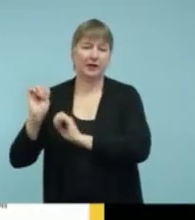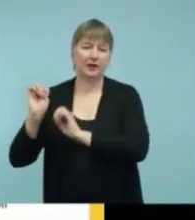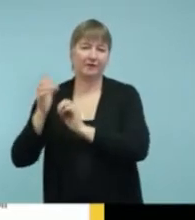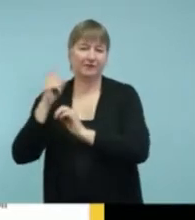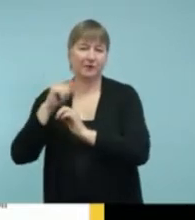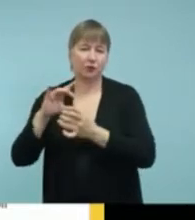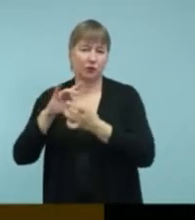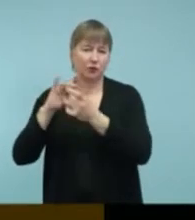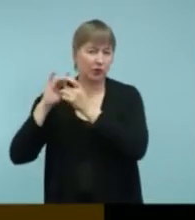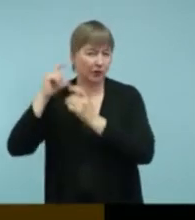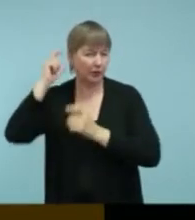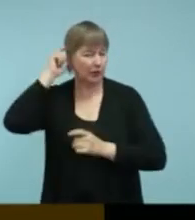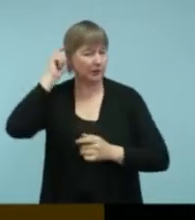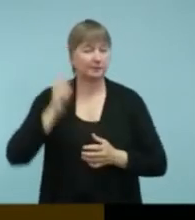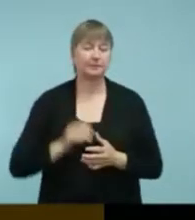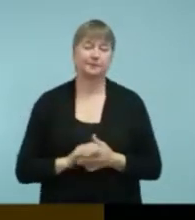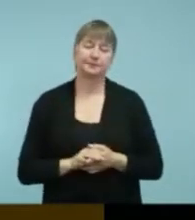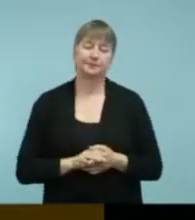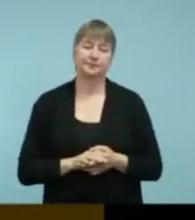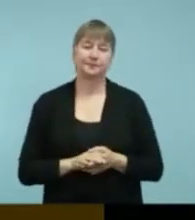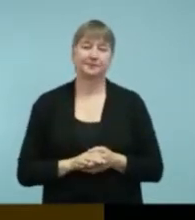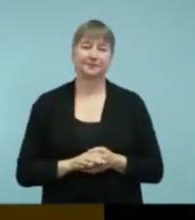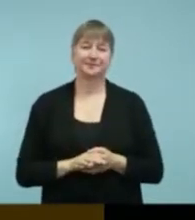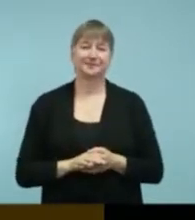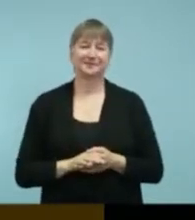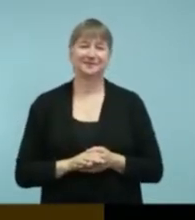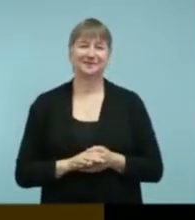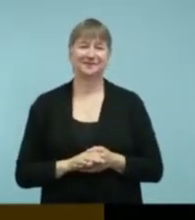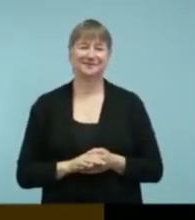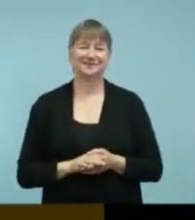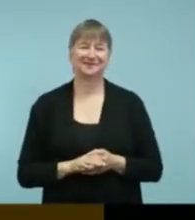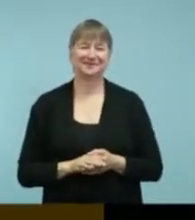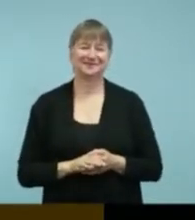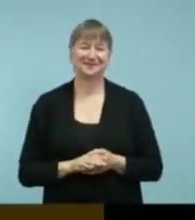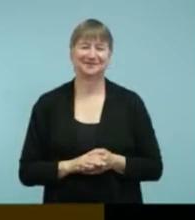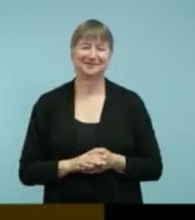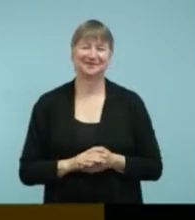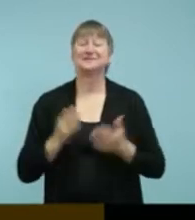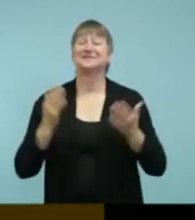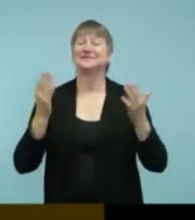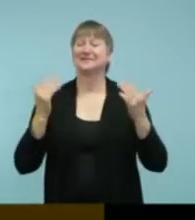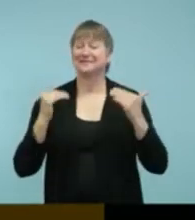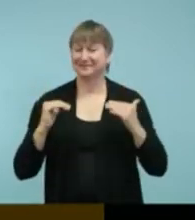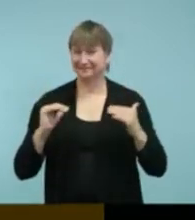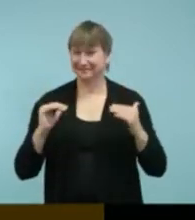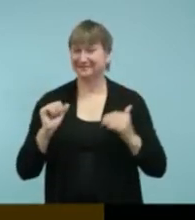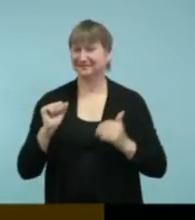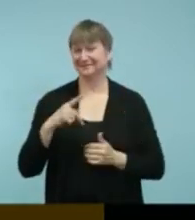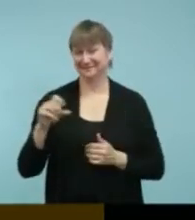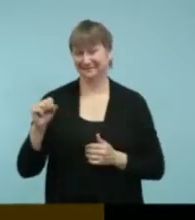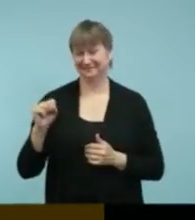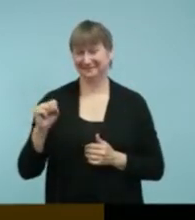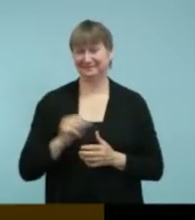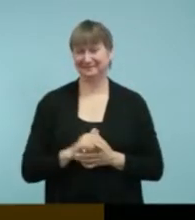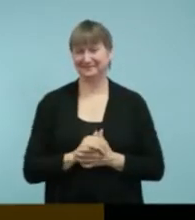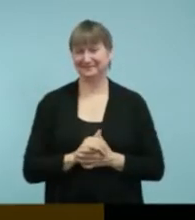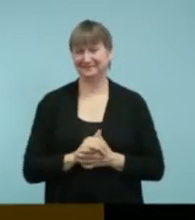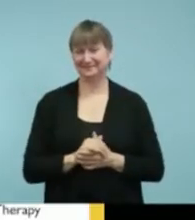Next slide. All right. So now let's talk about apps. Next slide.